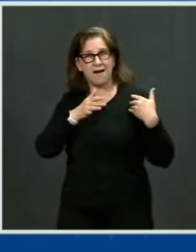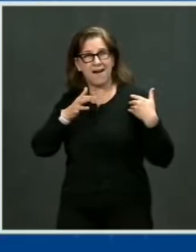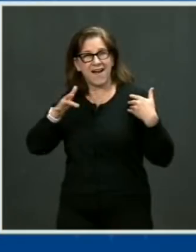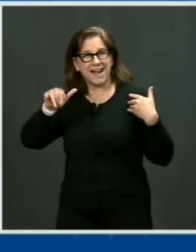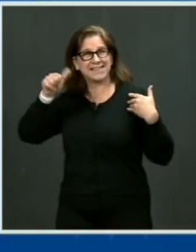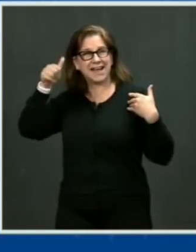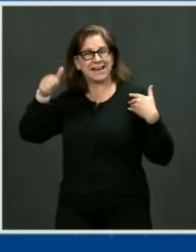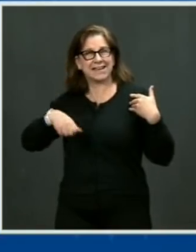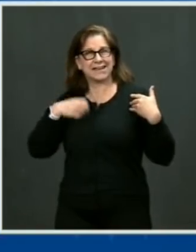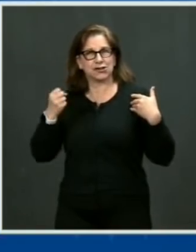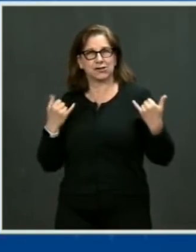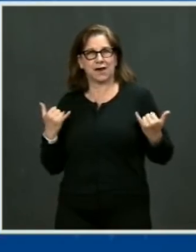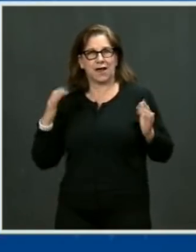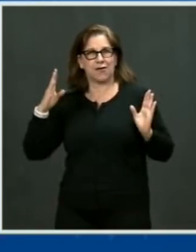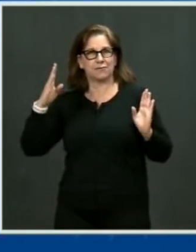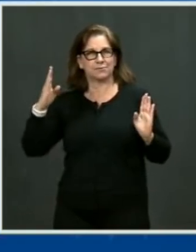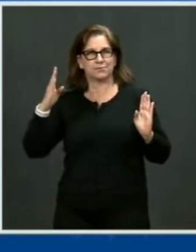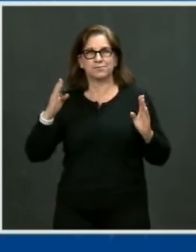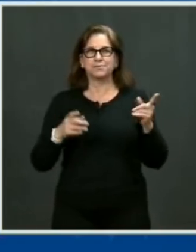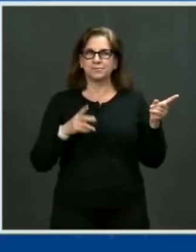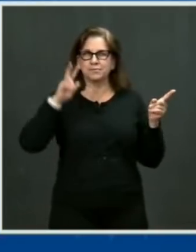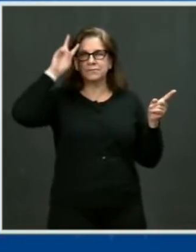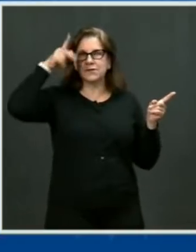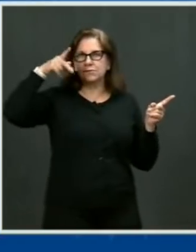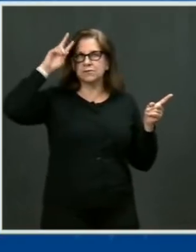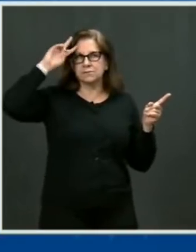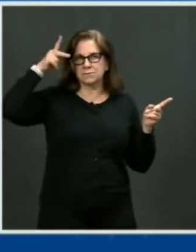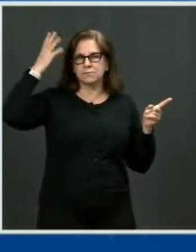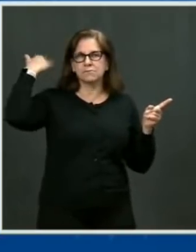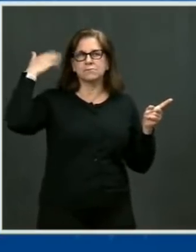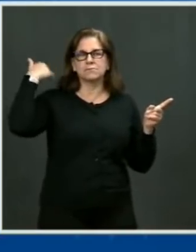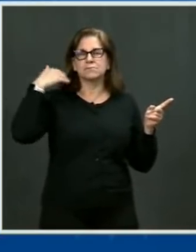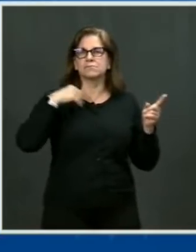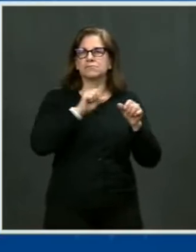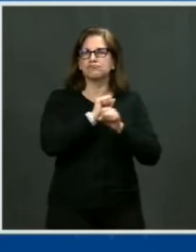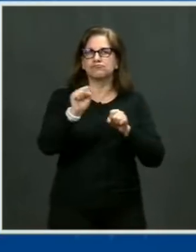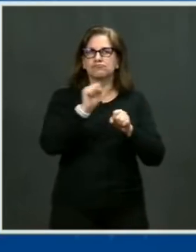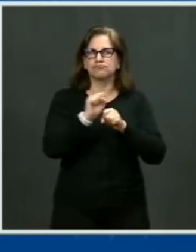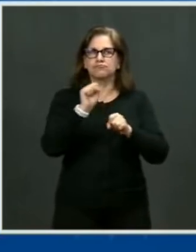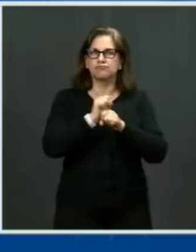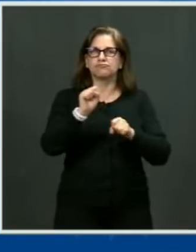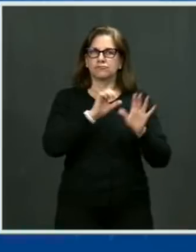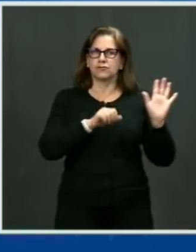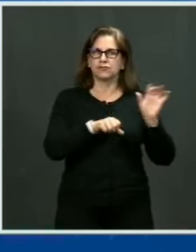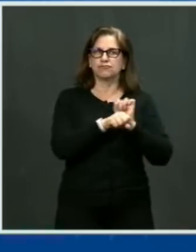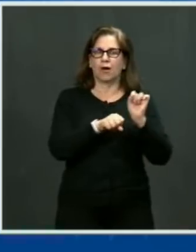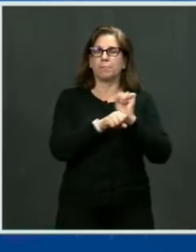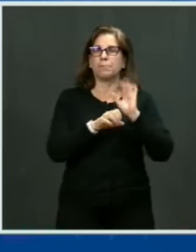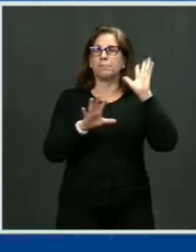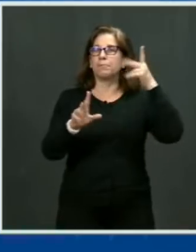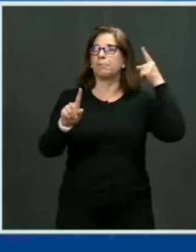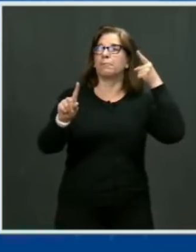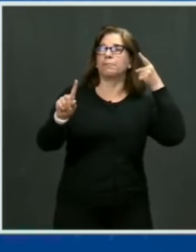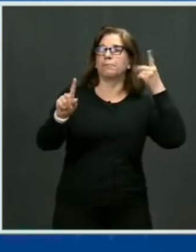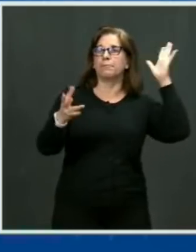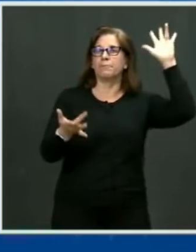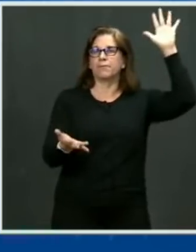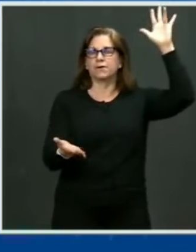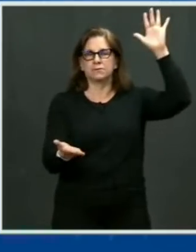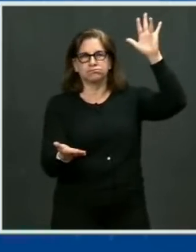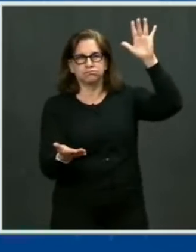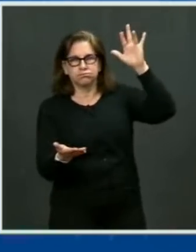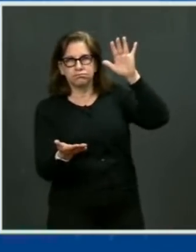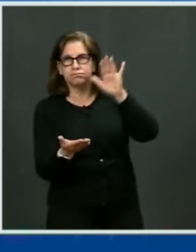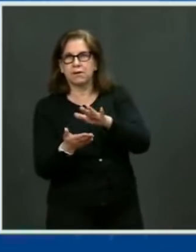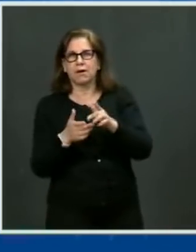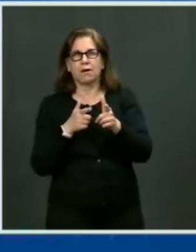led the Obama-Biden administration's efforts to reduce gun violence. In fact, we were just reminiscing that he and I